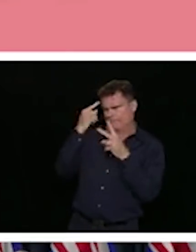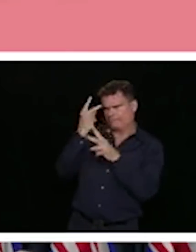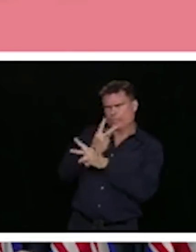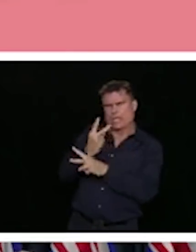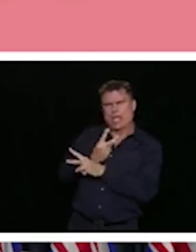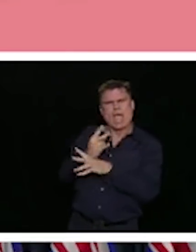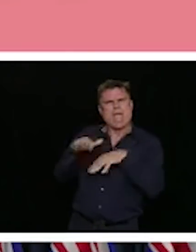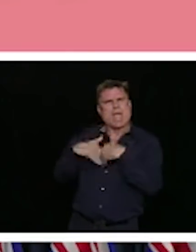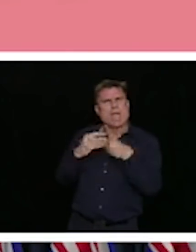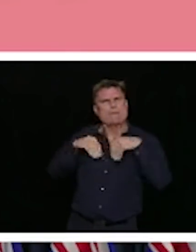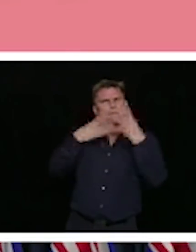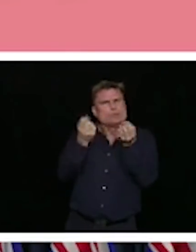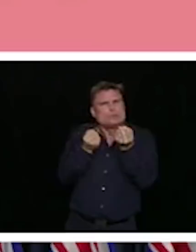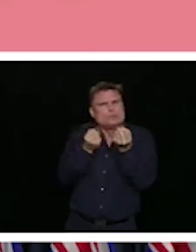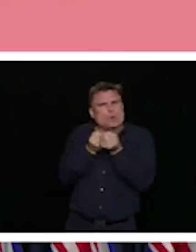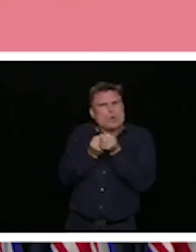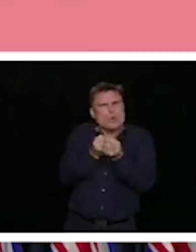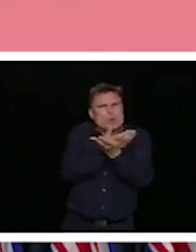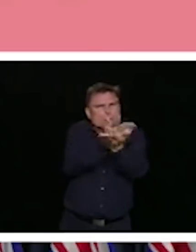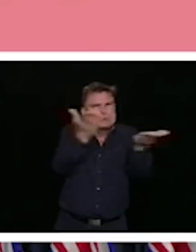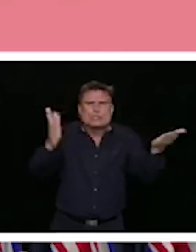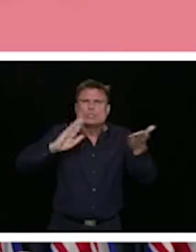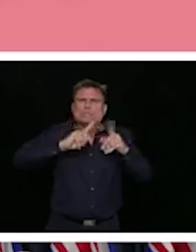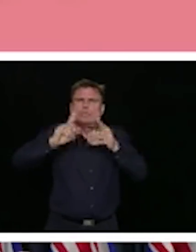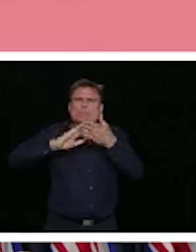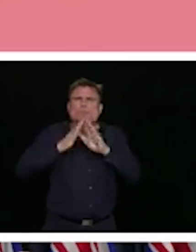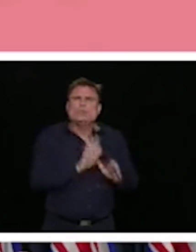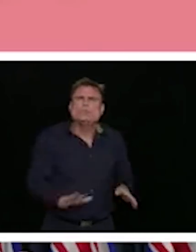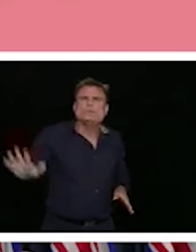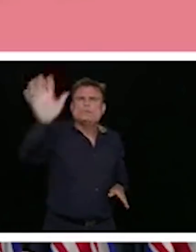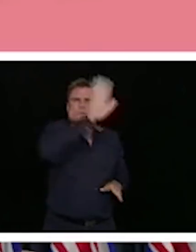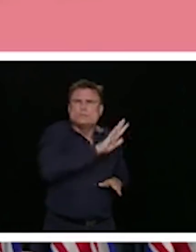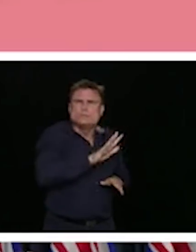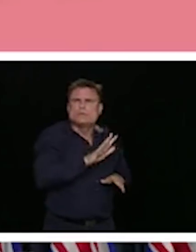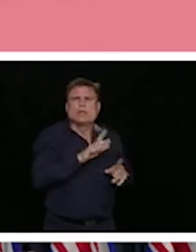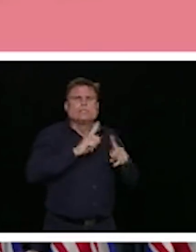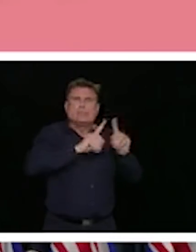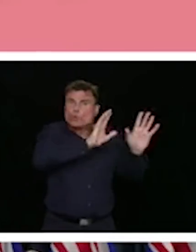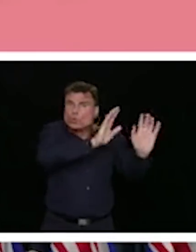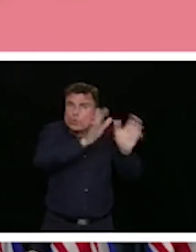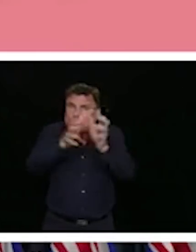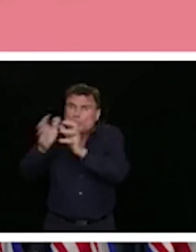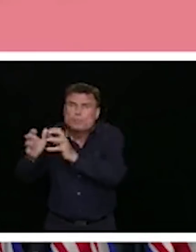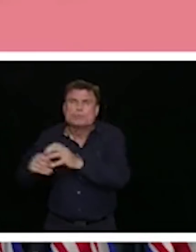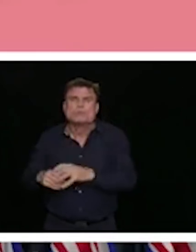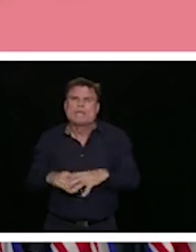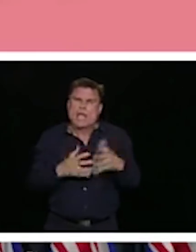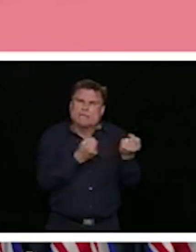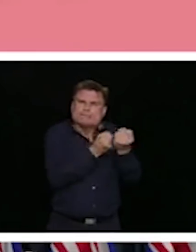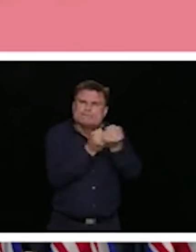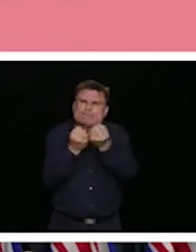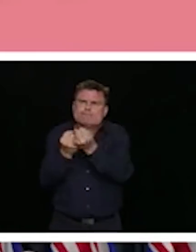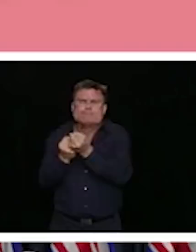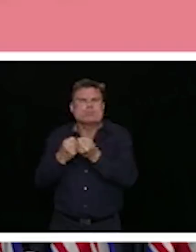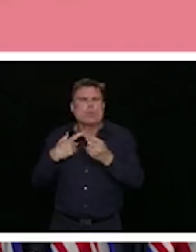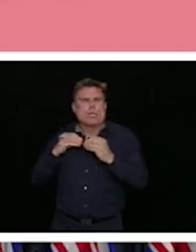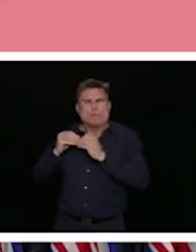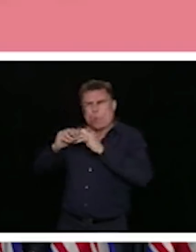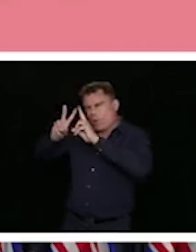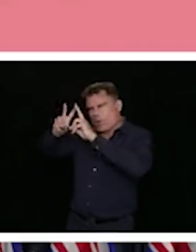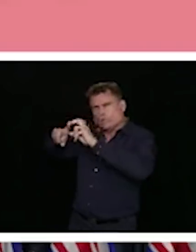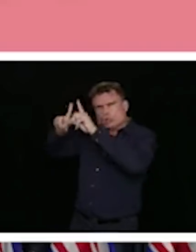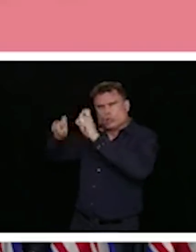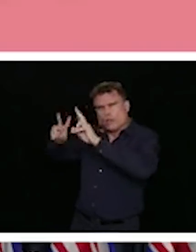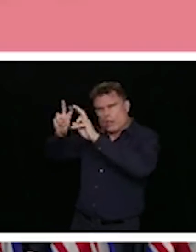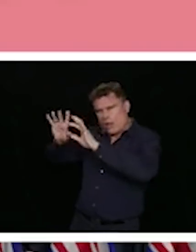different parts of our communities as we move forward in this. And that will include that looking at race-based data, that will